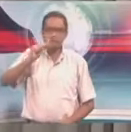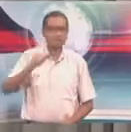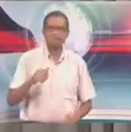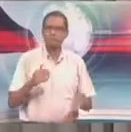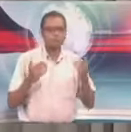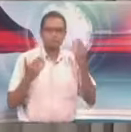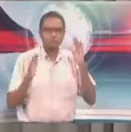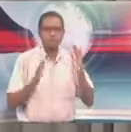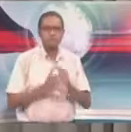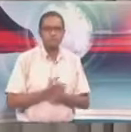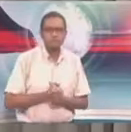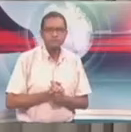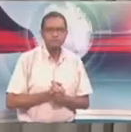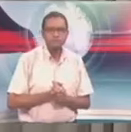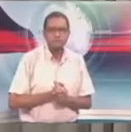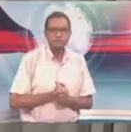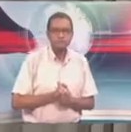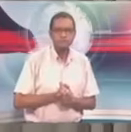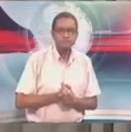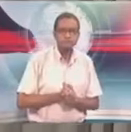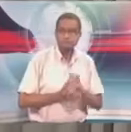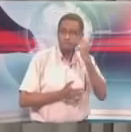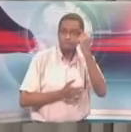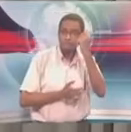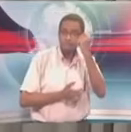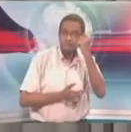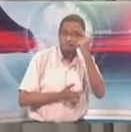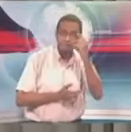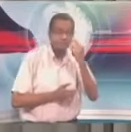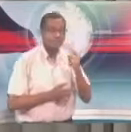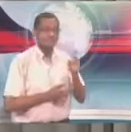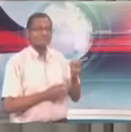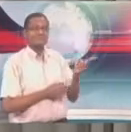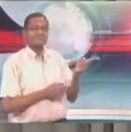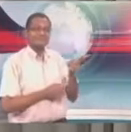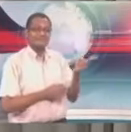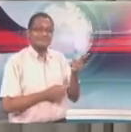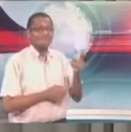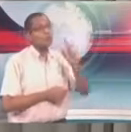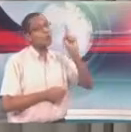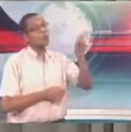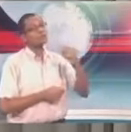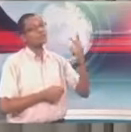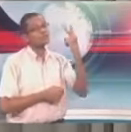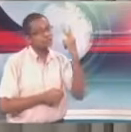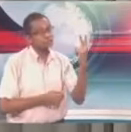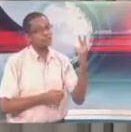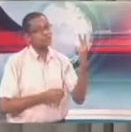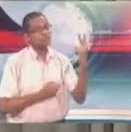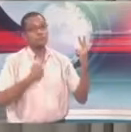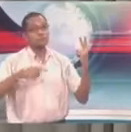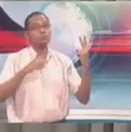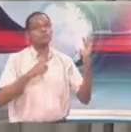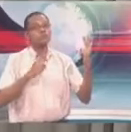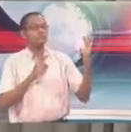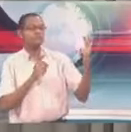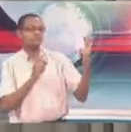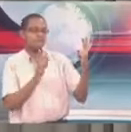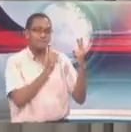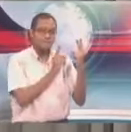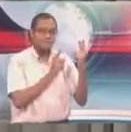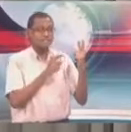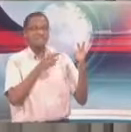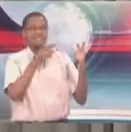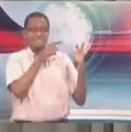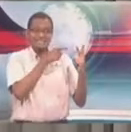but that was it. The only two people we met with in that meeting were Ms. Rodriguez and Mr. Chavez, who was not the president of Pedevesa.